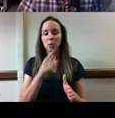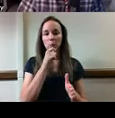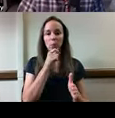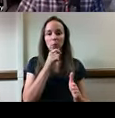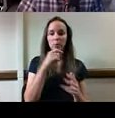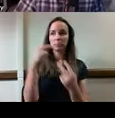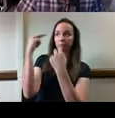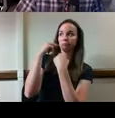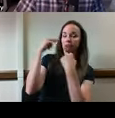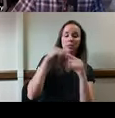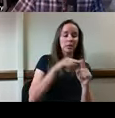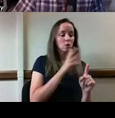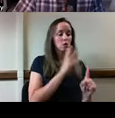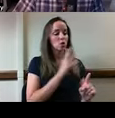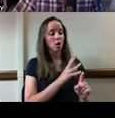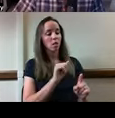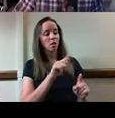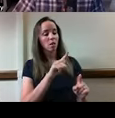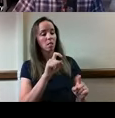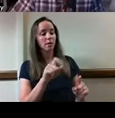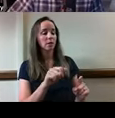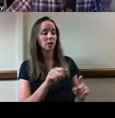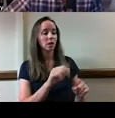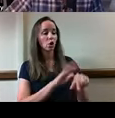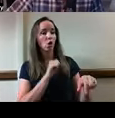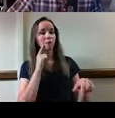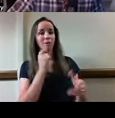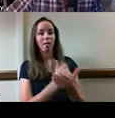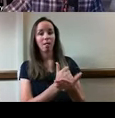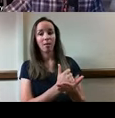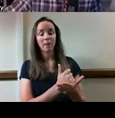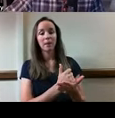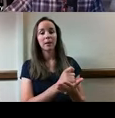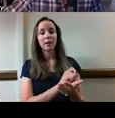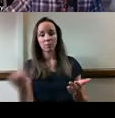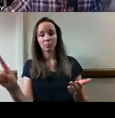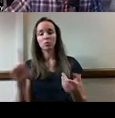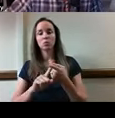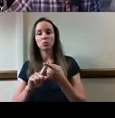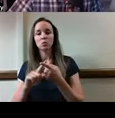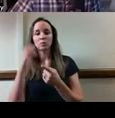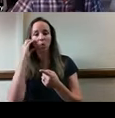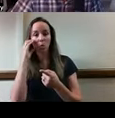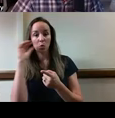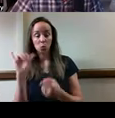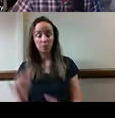can also speak to Alexa and call for help through the device. And that notification will come to your cell phone as well.